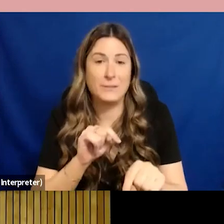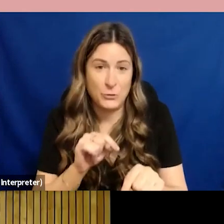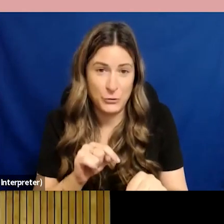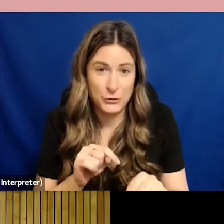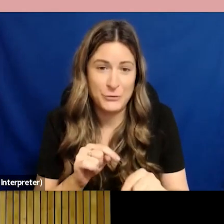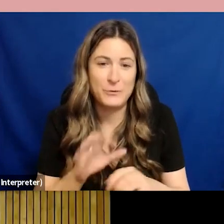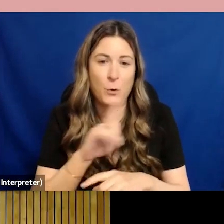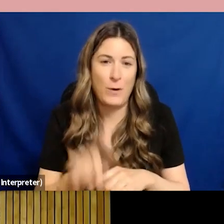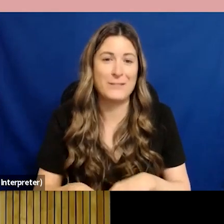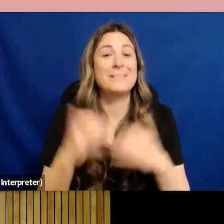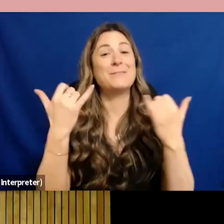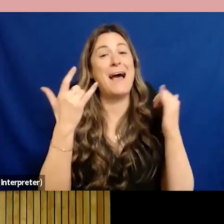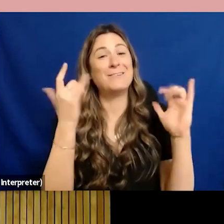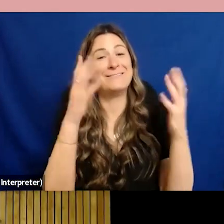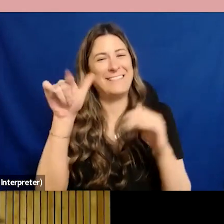for Sophie Williams.